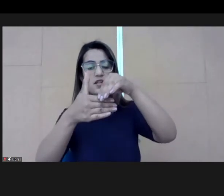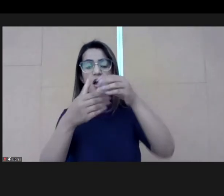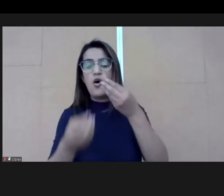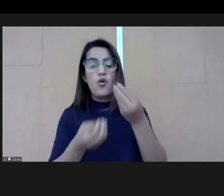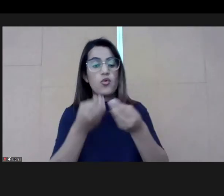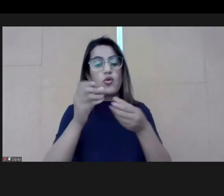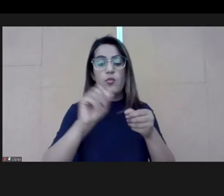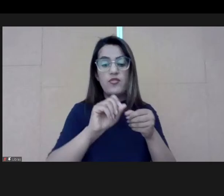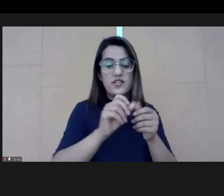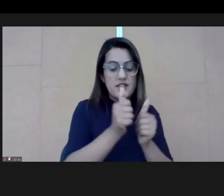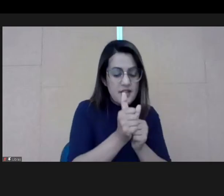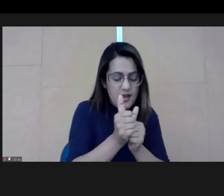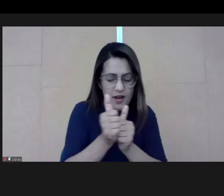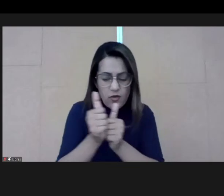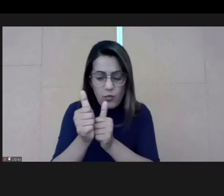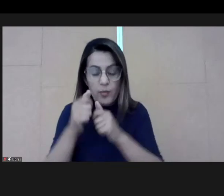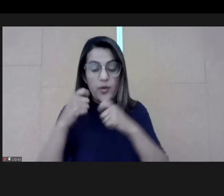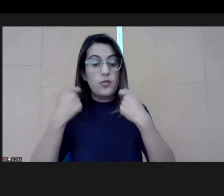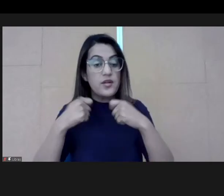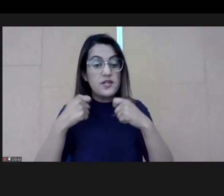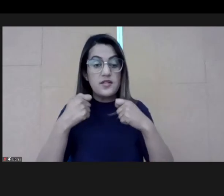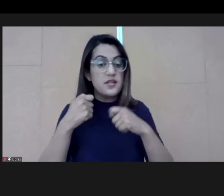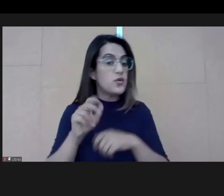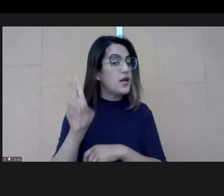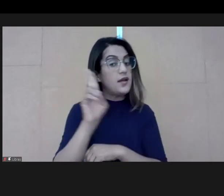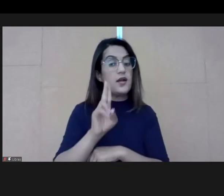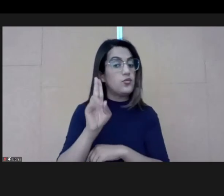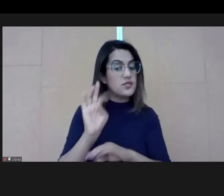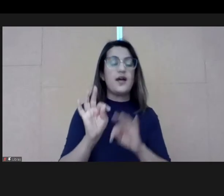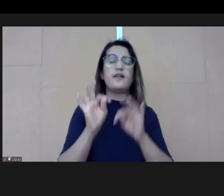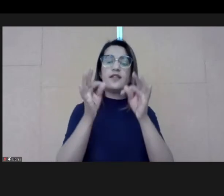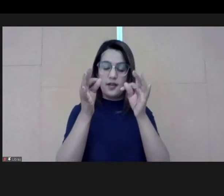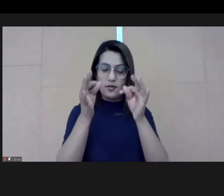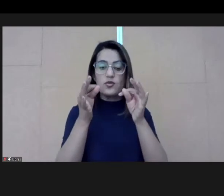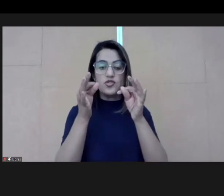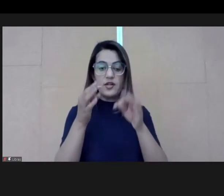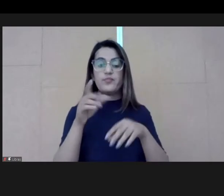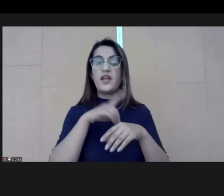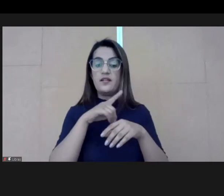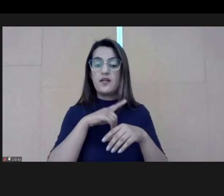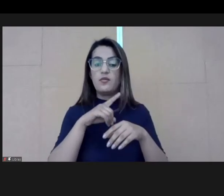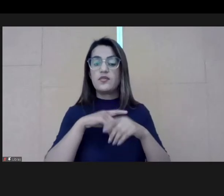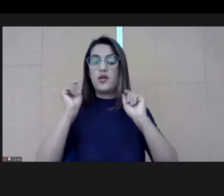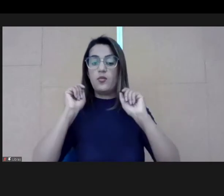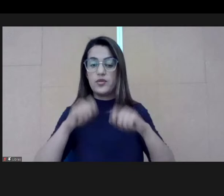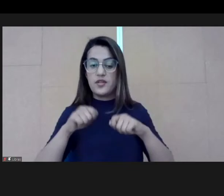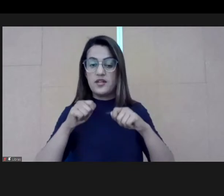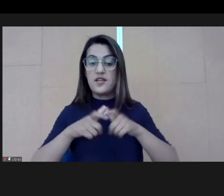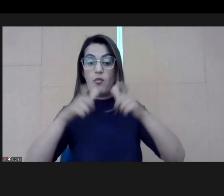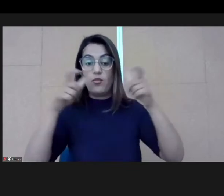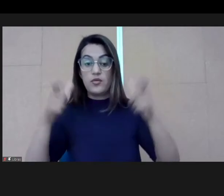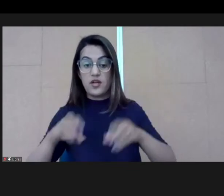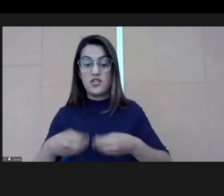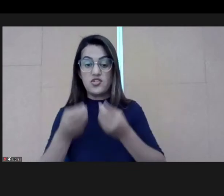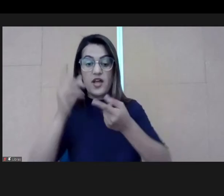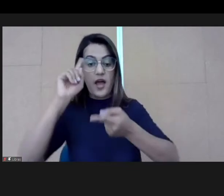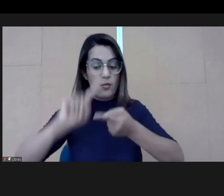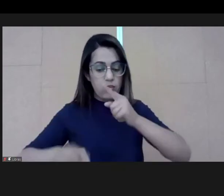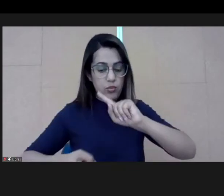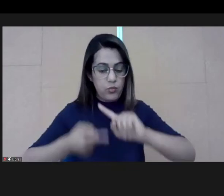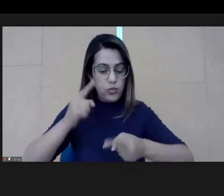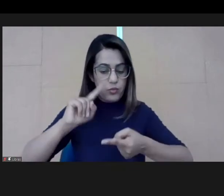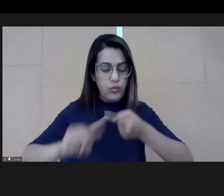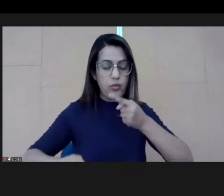So, we follow up on this, and this is not possible without technologies. So, there is a high potential of the